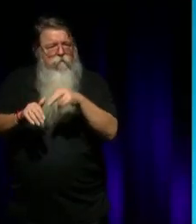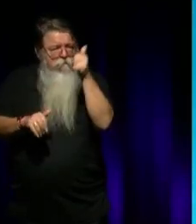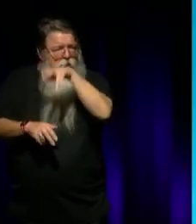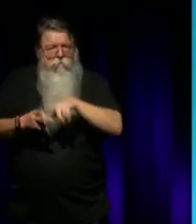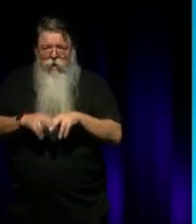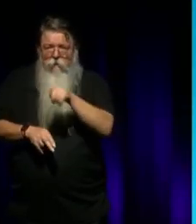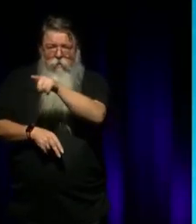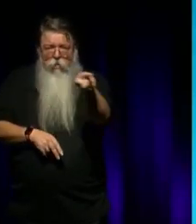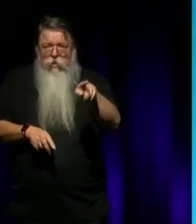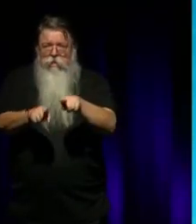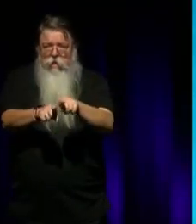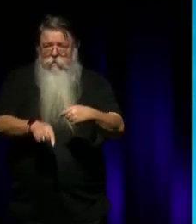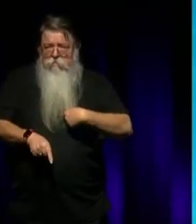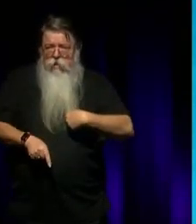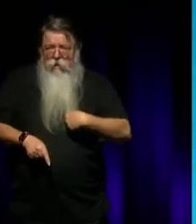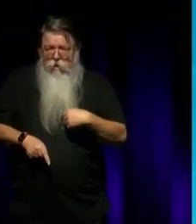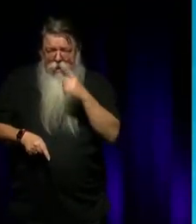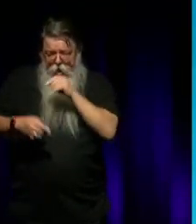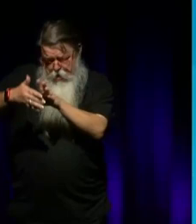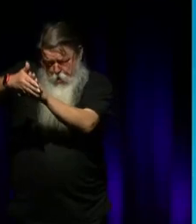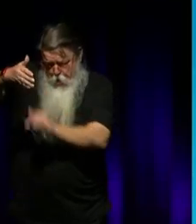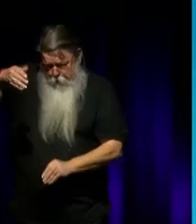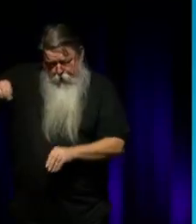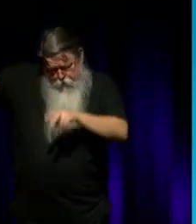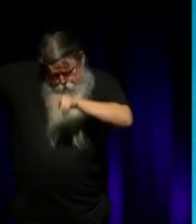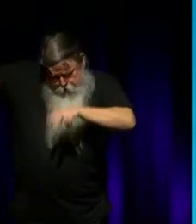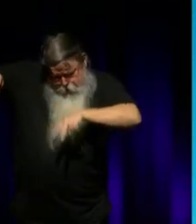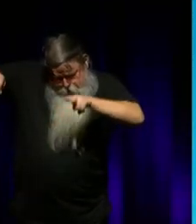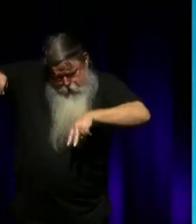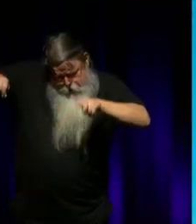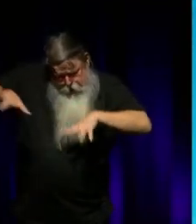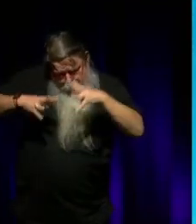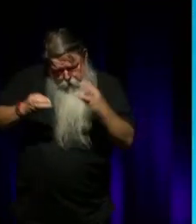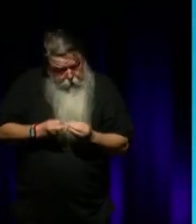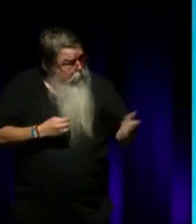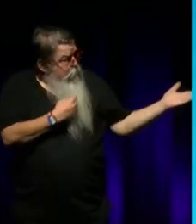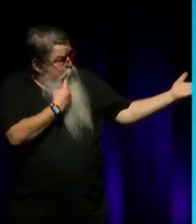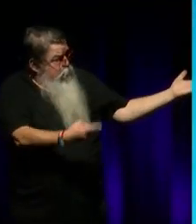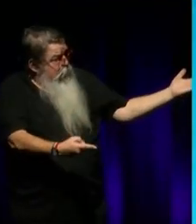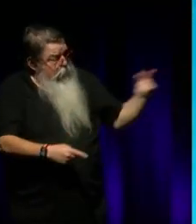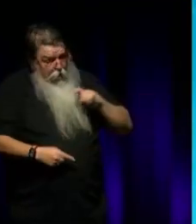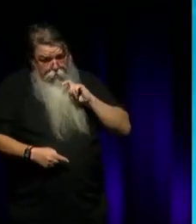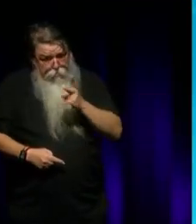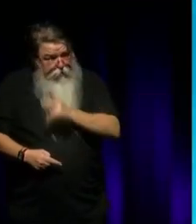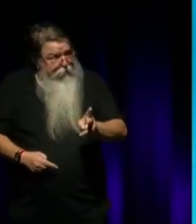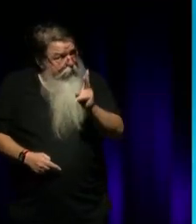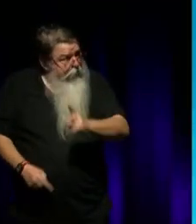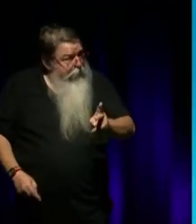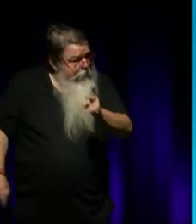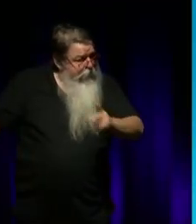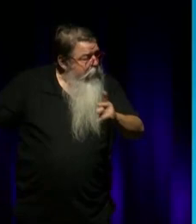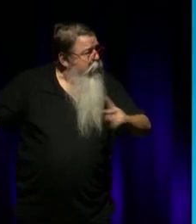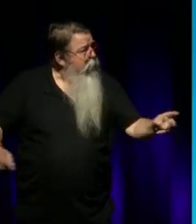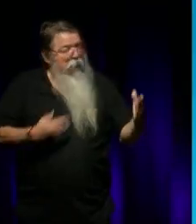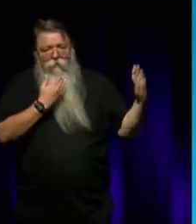if you're going to be like me, I'm going to go back and reread this and really think about what you've said tonight. Also, big thanks to